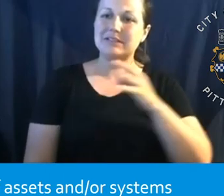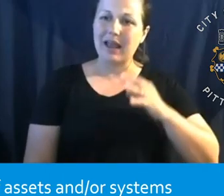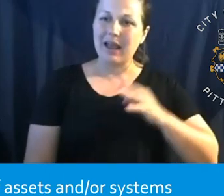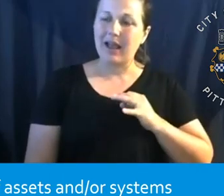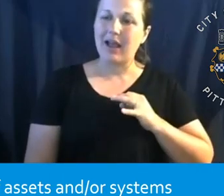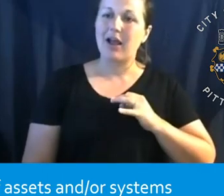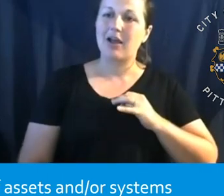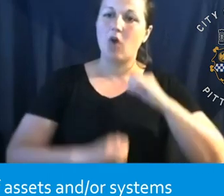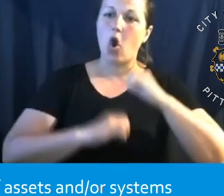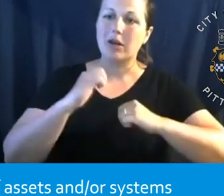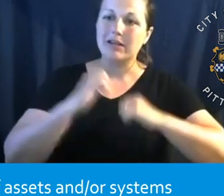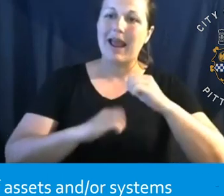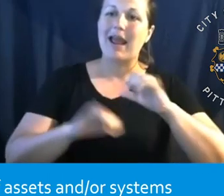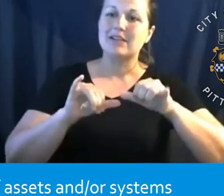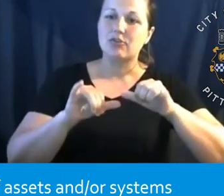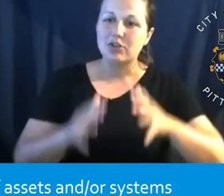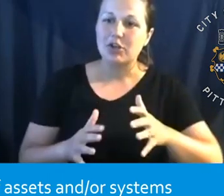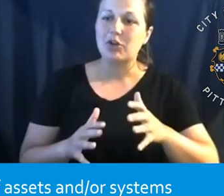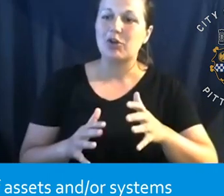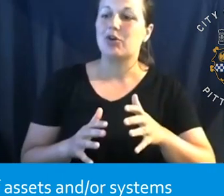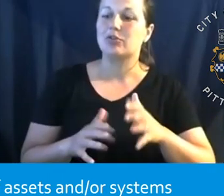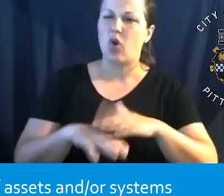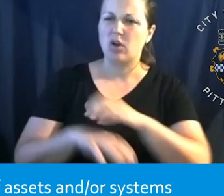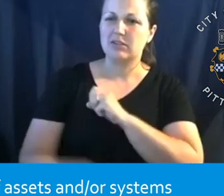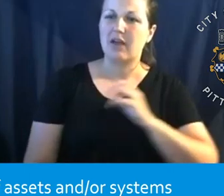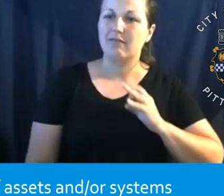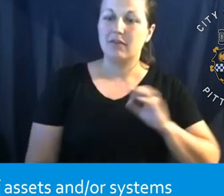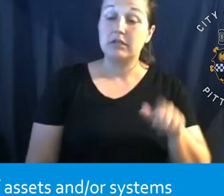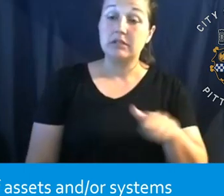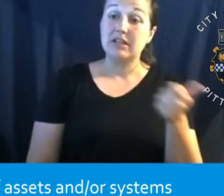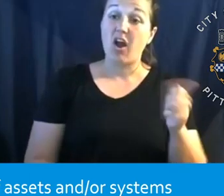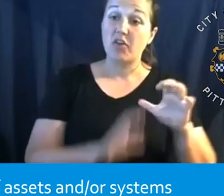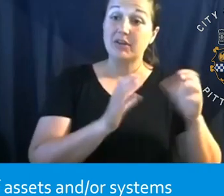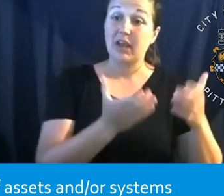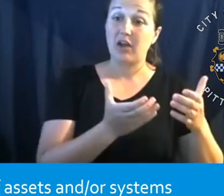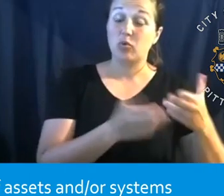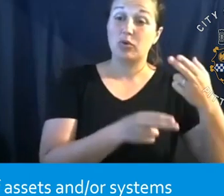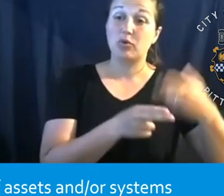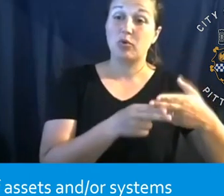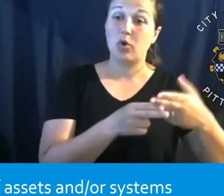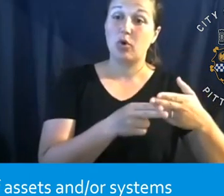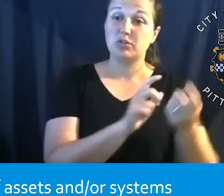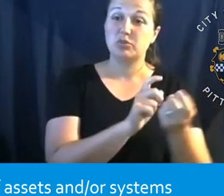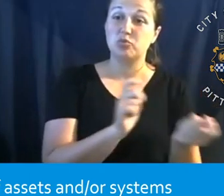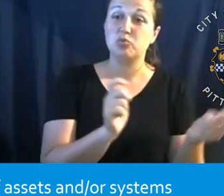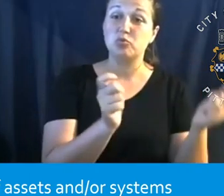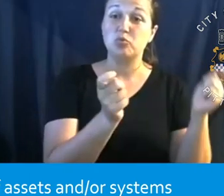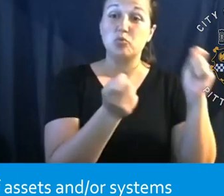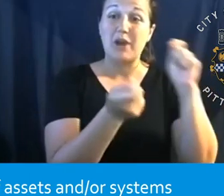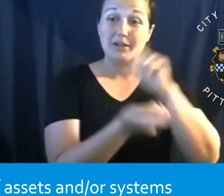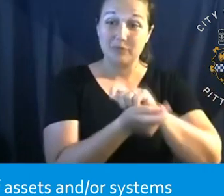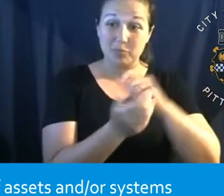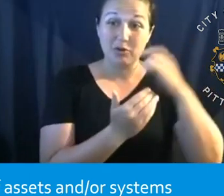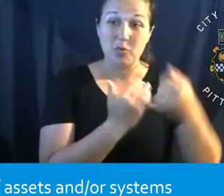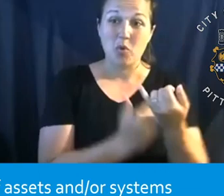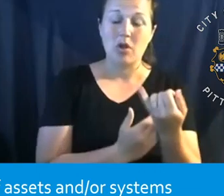the city has on staff. Um, the other type of project that we will perform is what I like to call a transformation project. So this is exactly like it